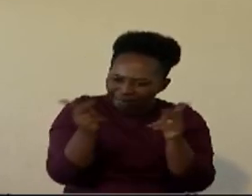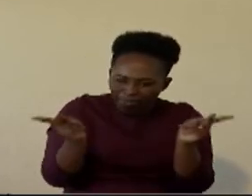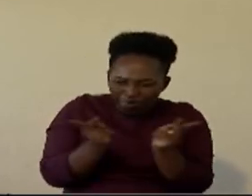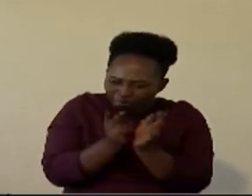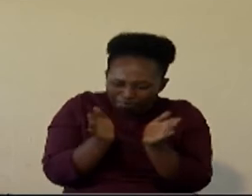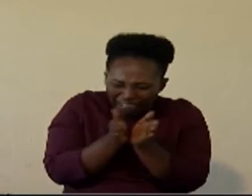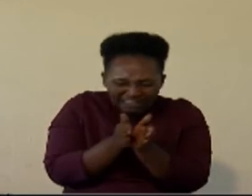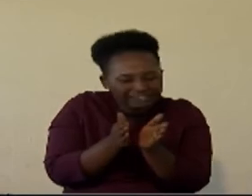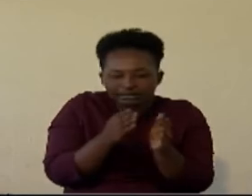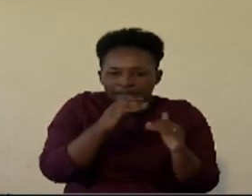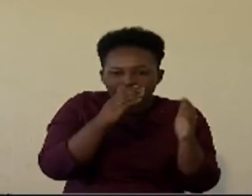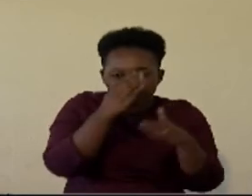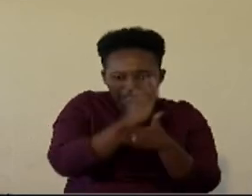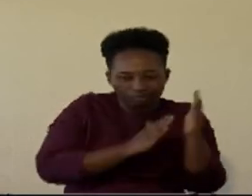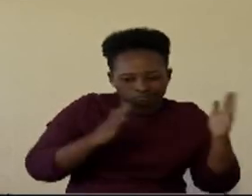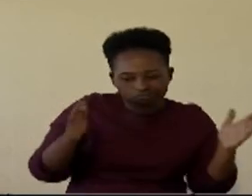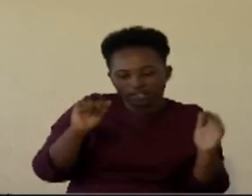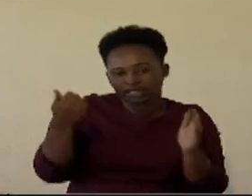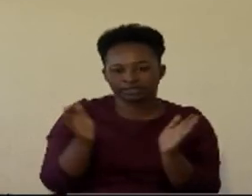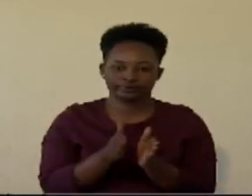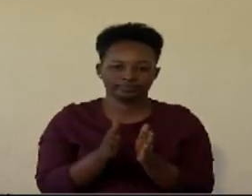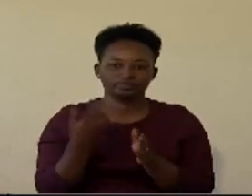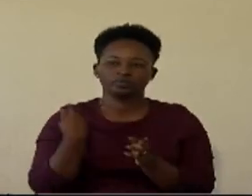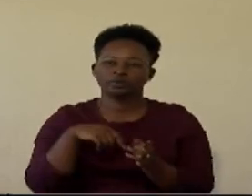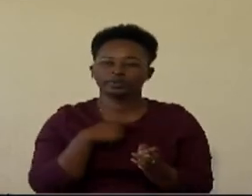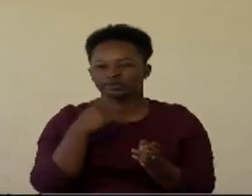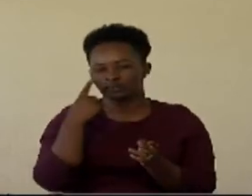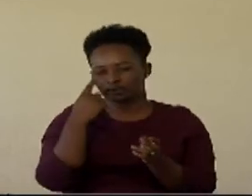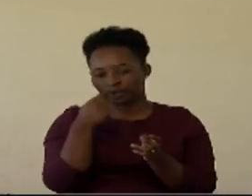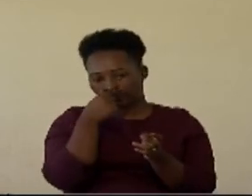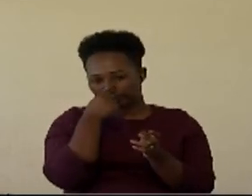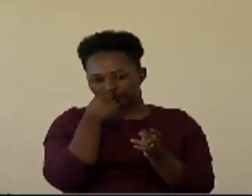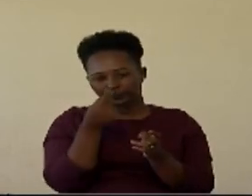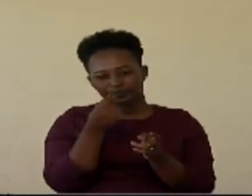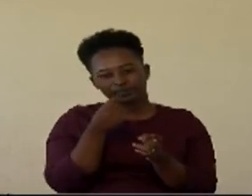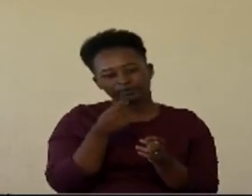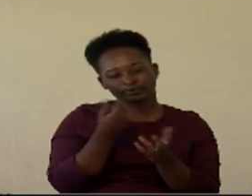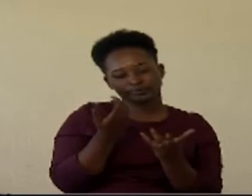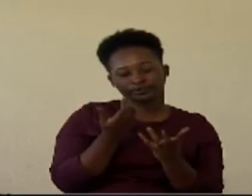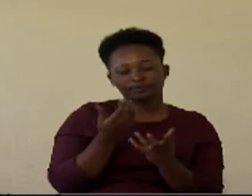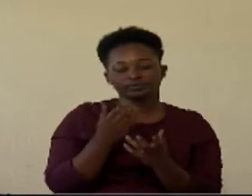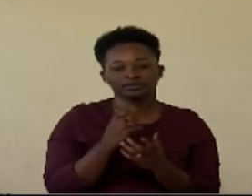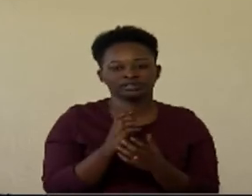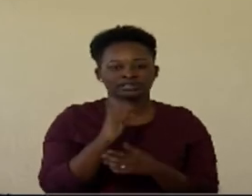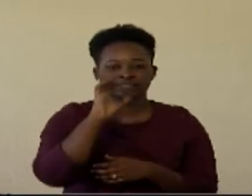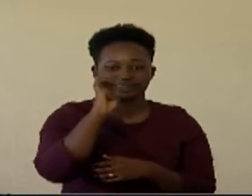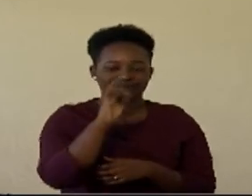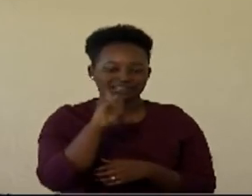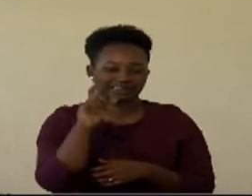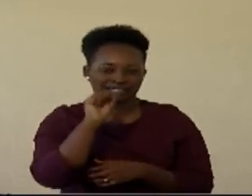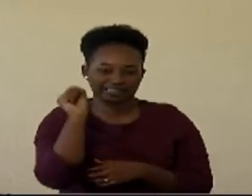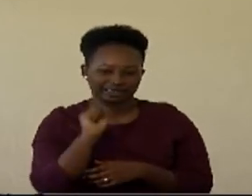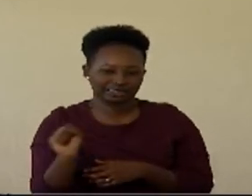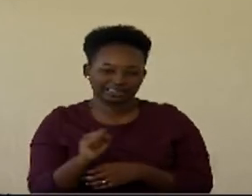So in the mitotic index, we are looking at can we count the cells, and then are we in